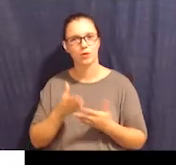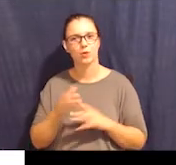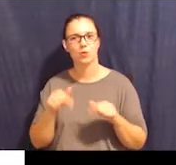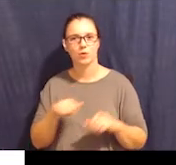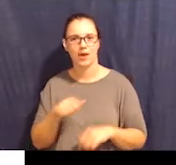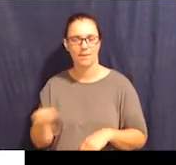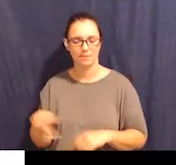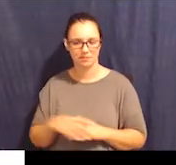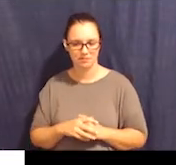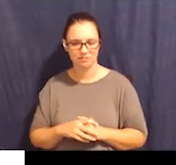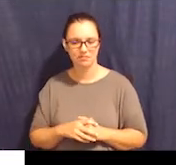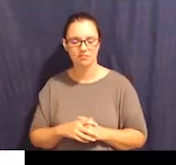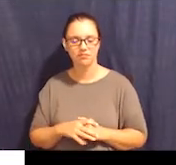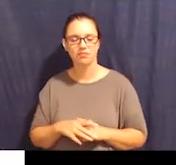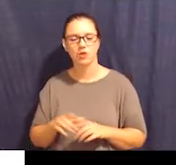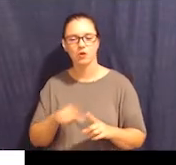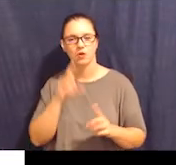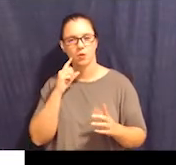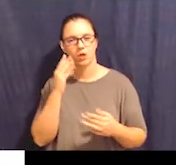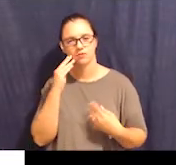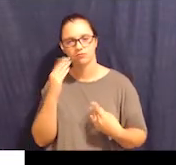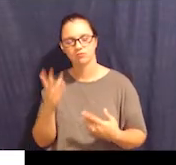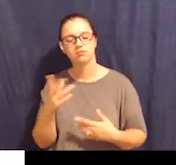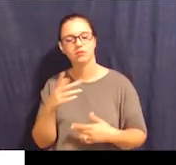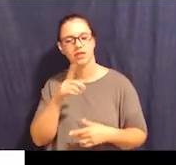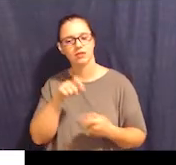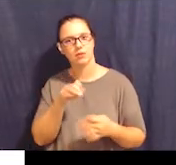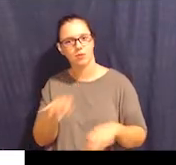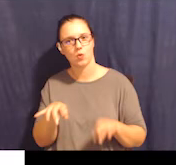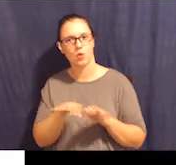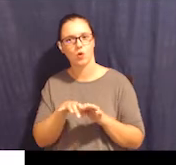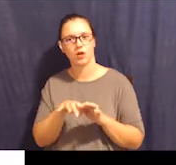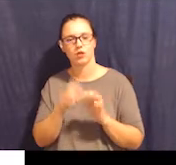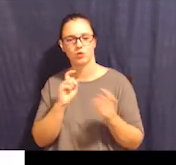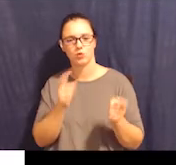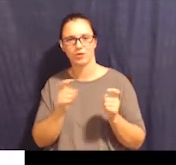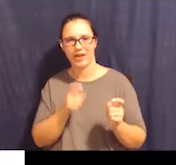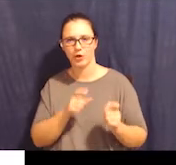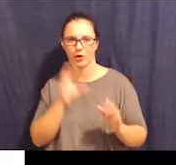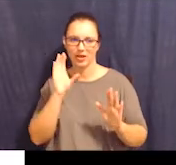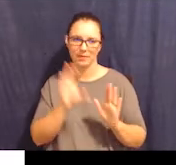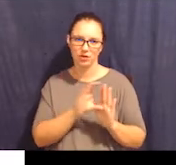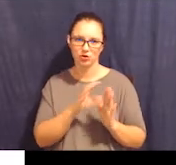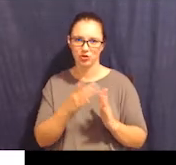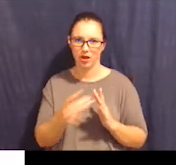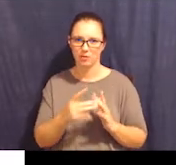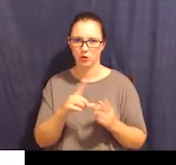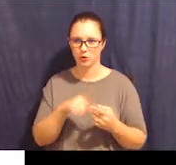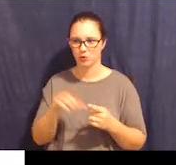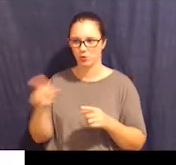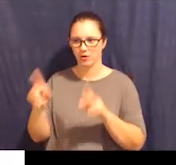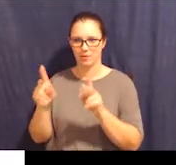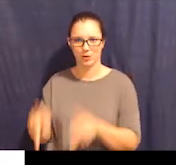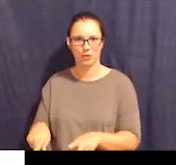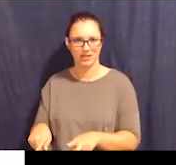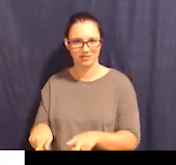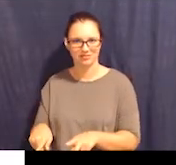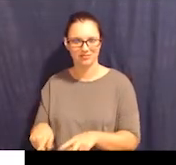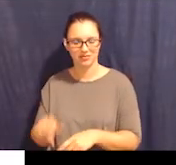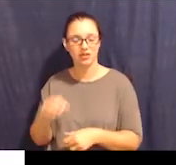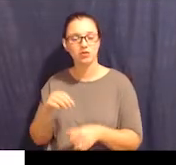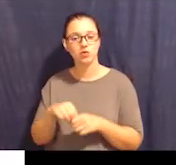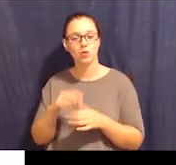the pictures and the options to the person. So in these examples, you see that I've used a lot of